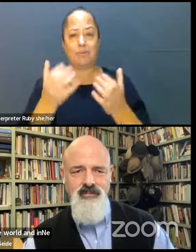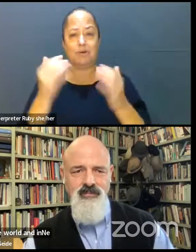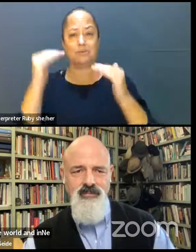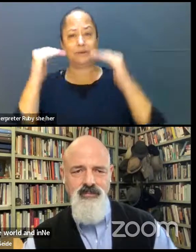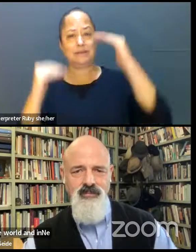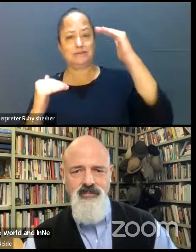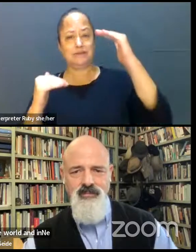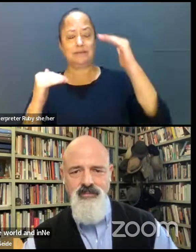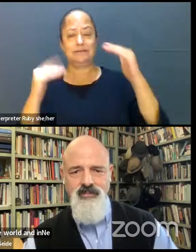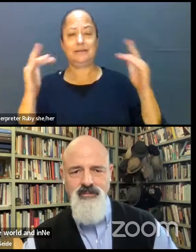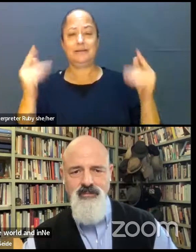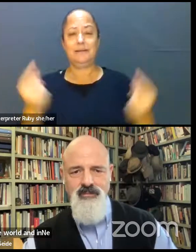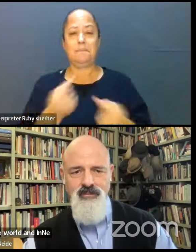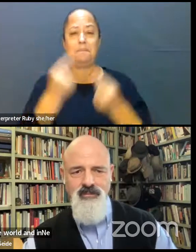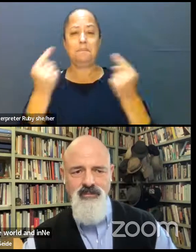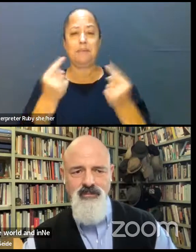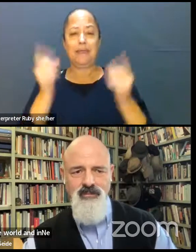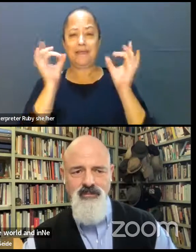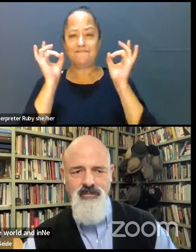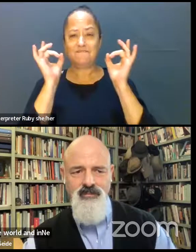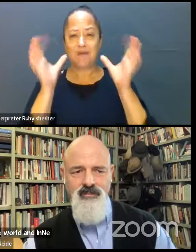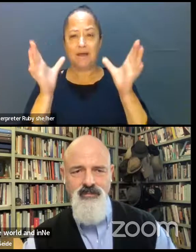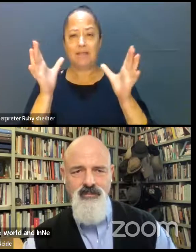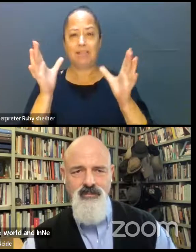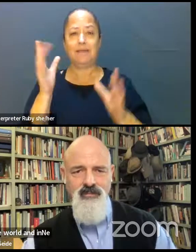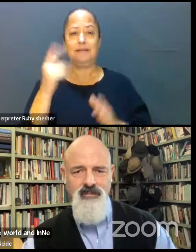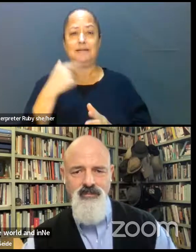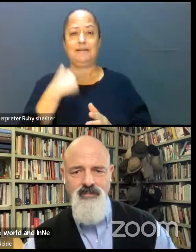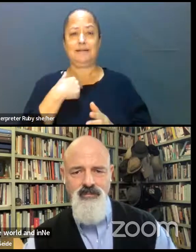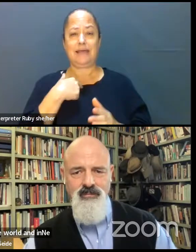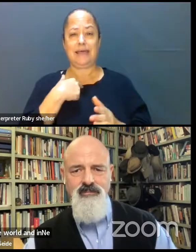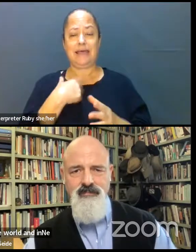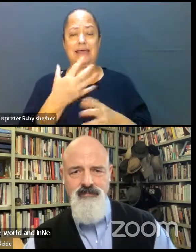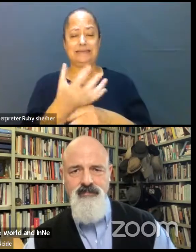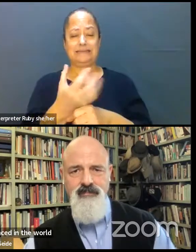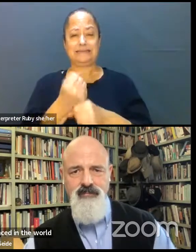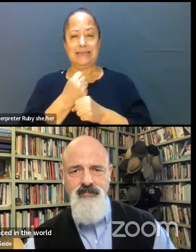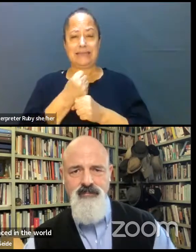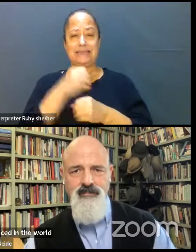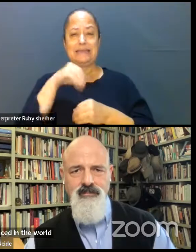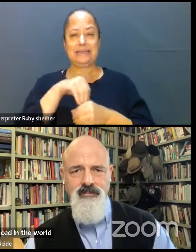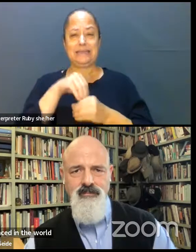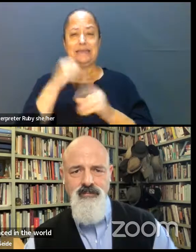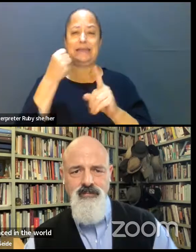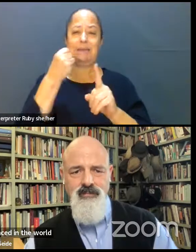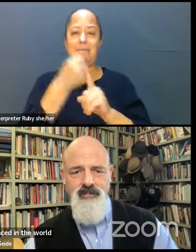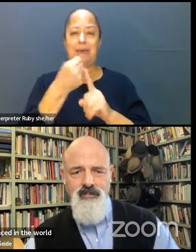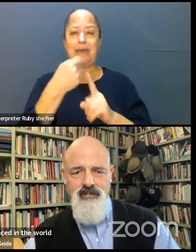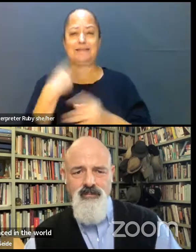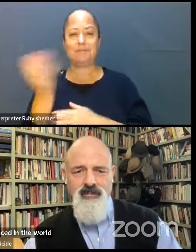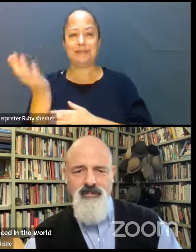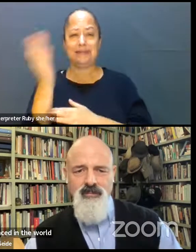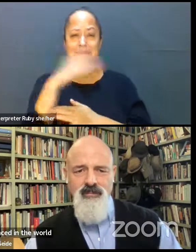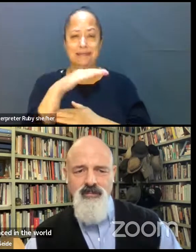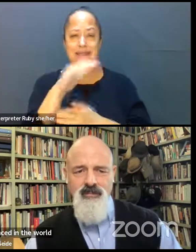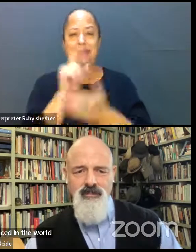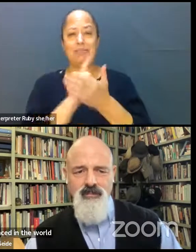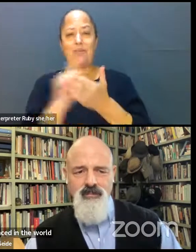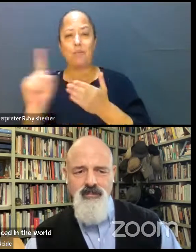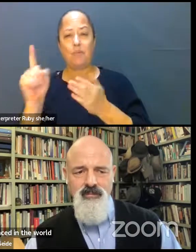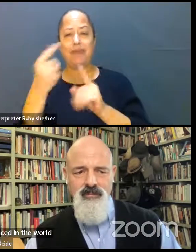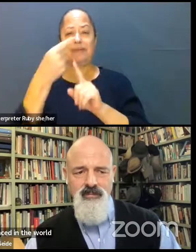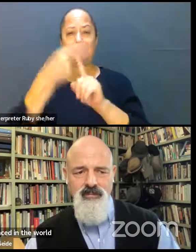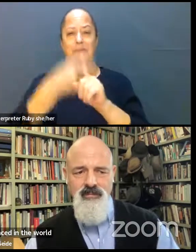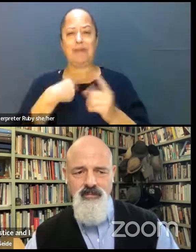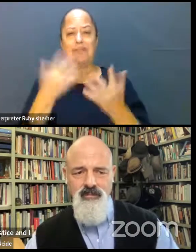a lot of pain and violence. And I find that I take it in and it impacts me throughout the day, perhaps throughout the week, the month. I